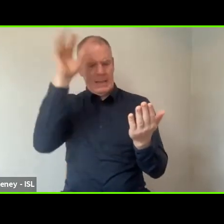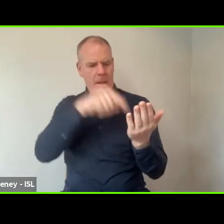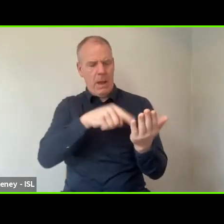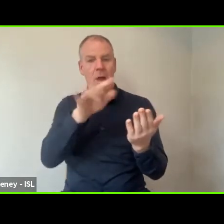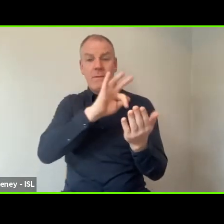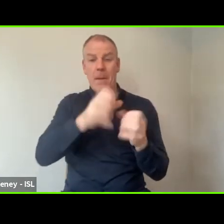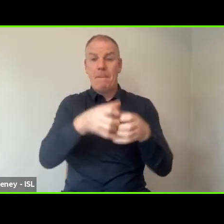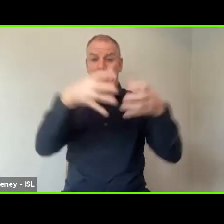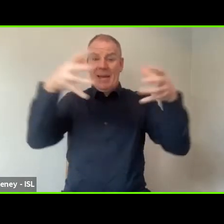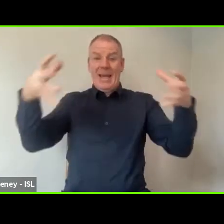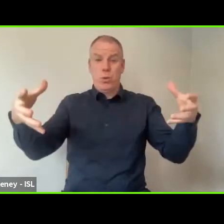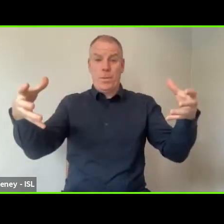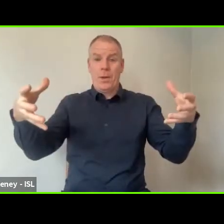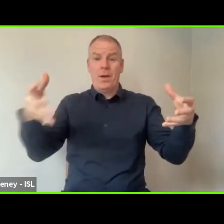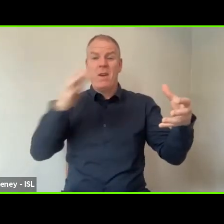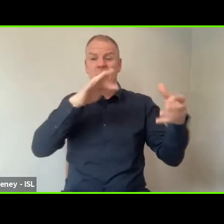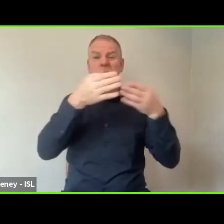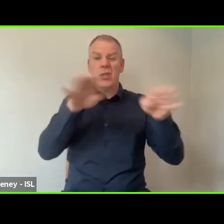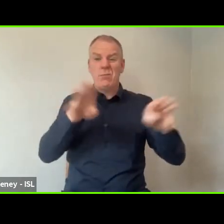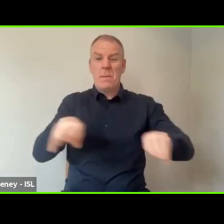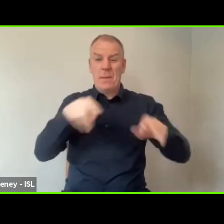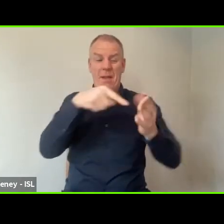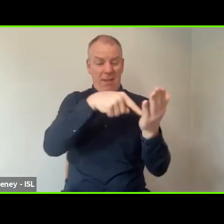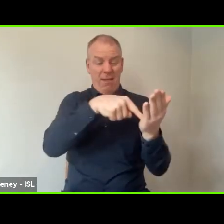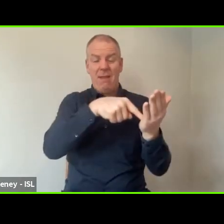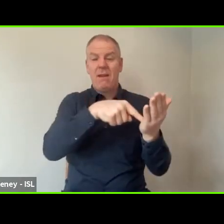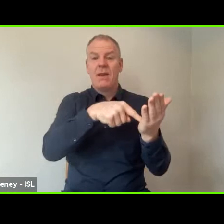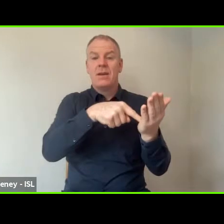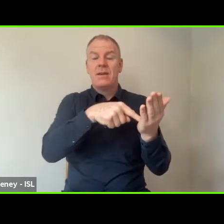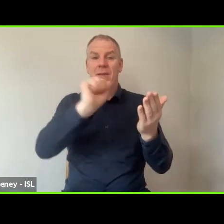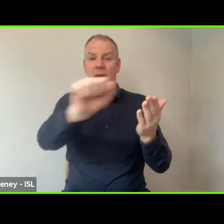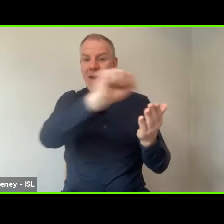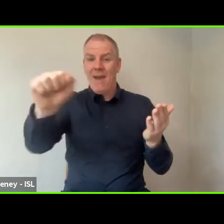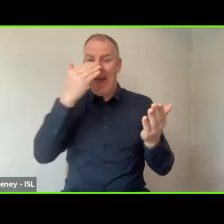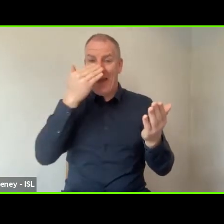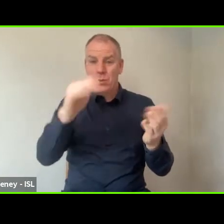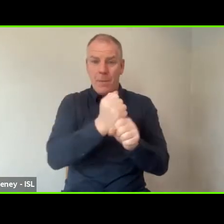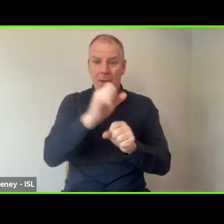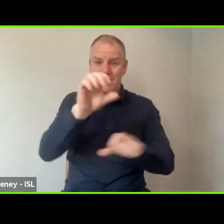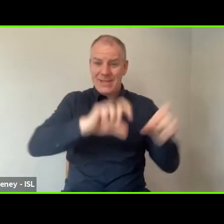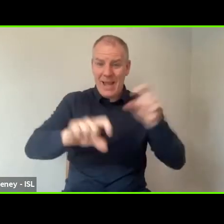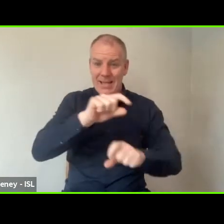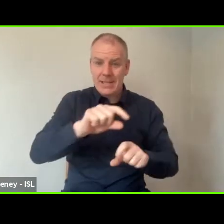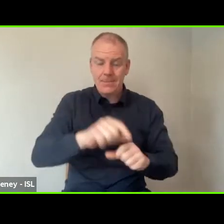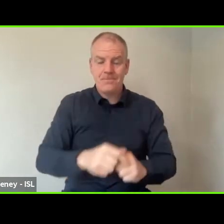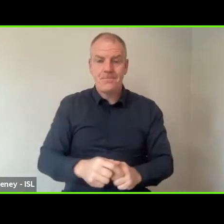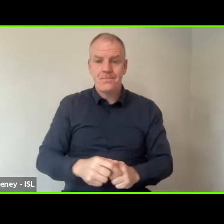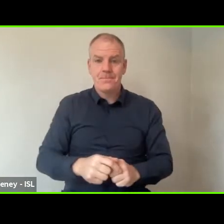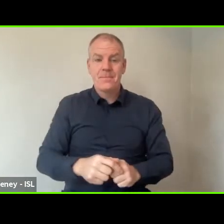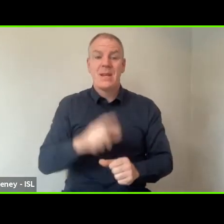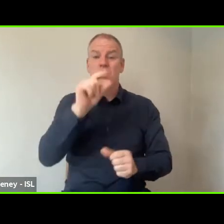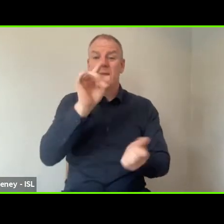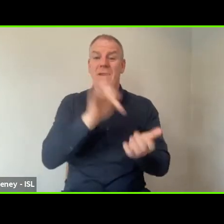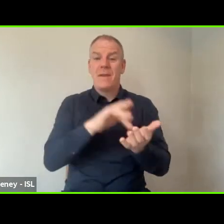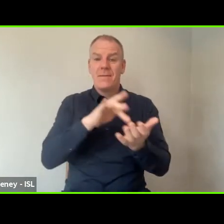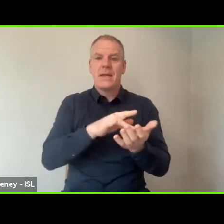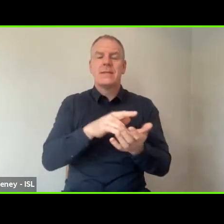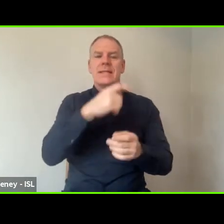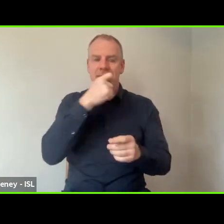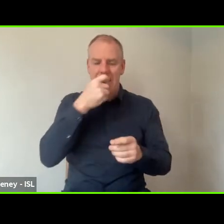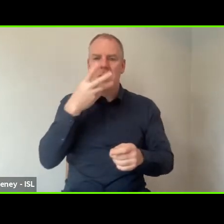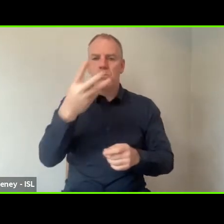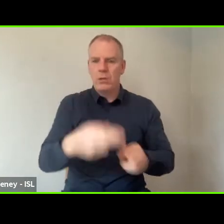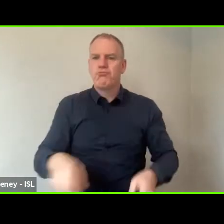large group survey among the general public and their attitudes. At that time, we committed to repeating the barometer